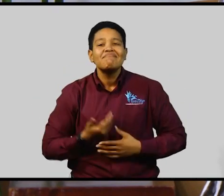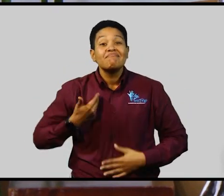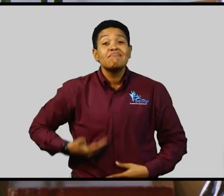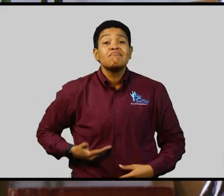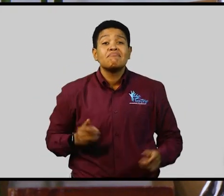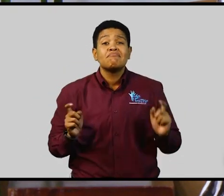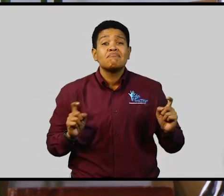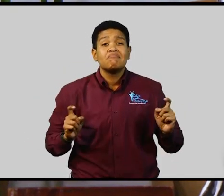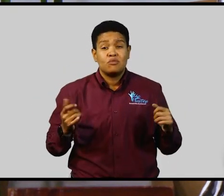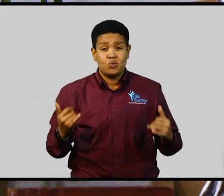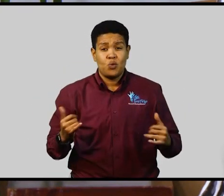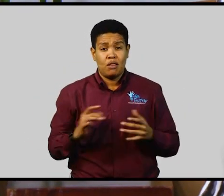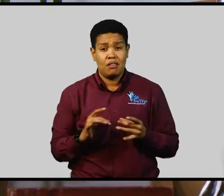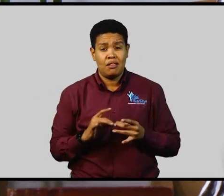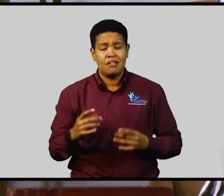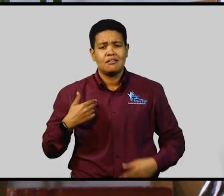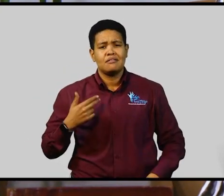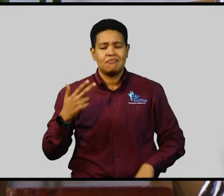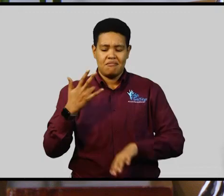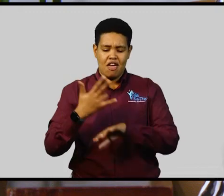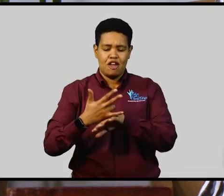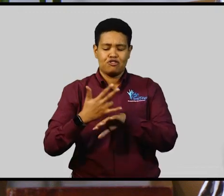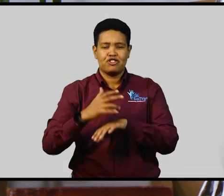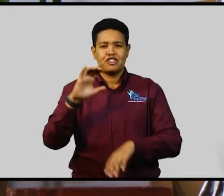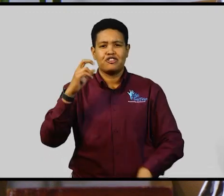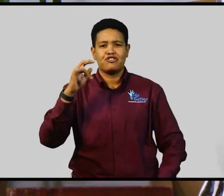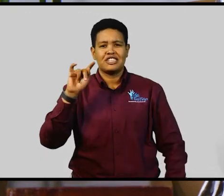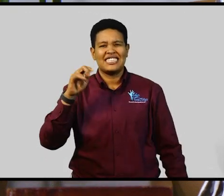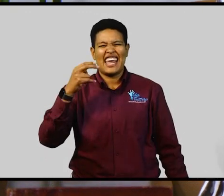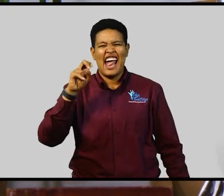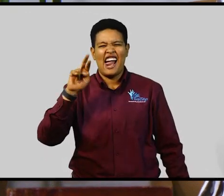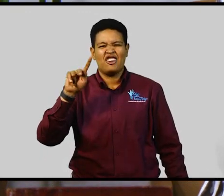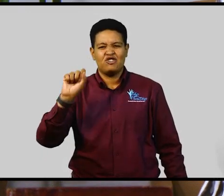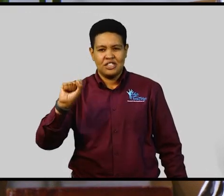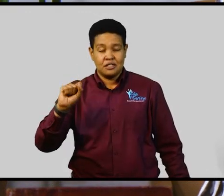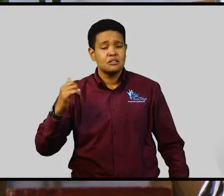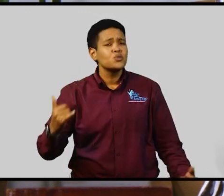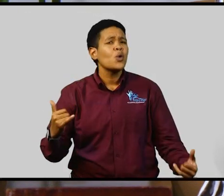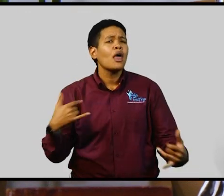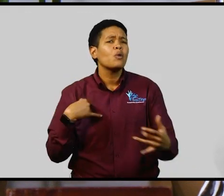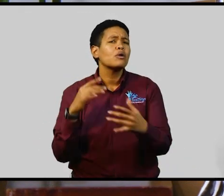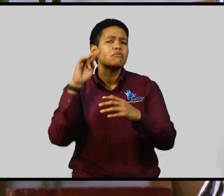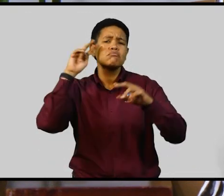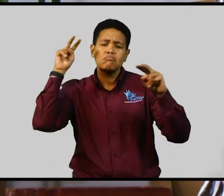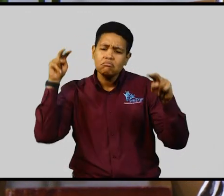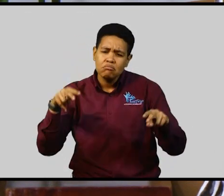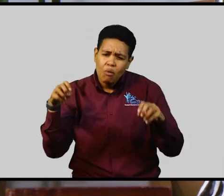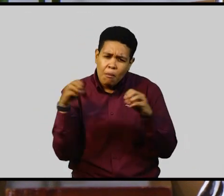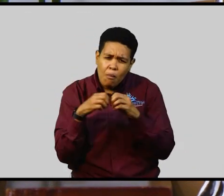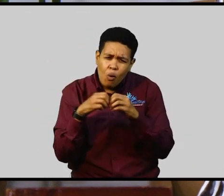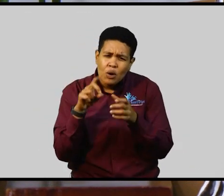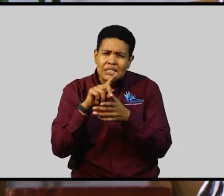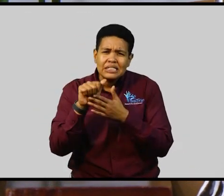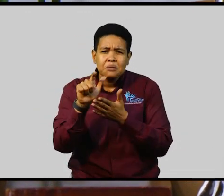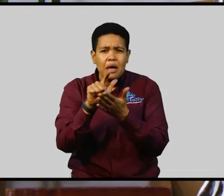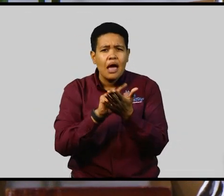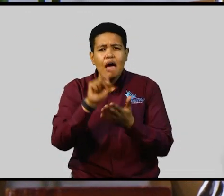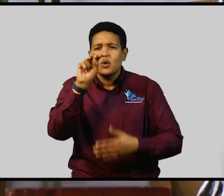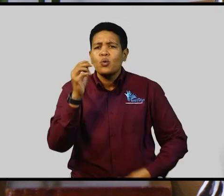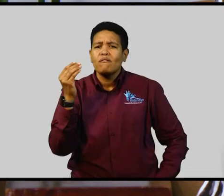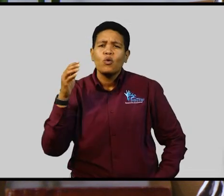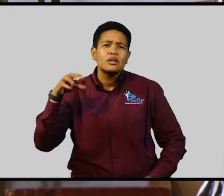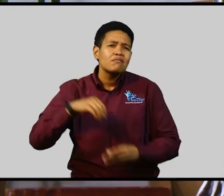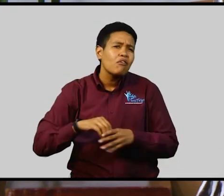I'm your host, Dr. Christine Hendricks. In this episode, we will be delving into the Disabilities Act of